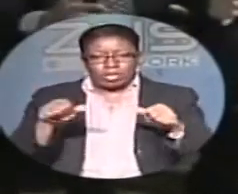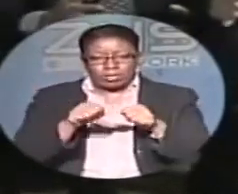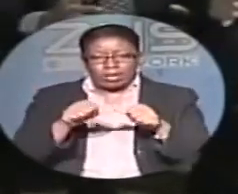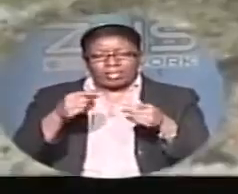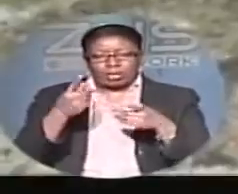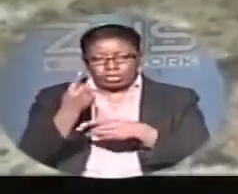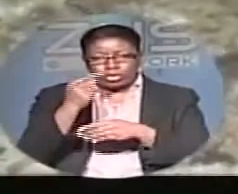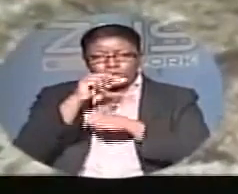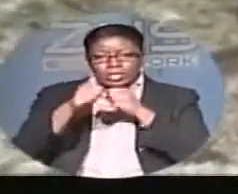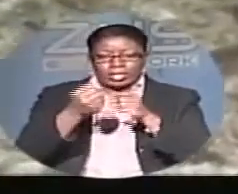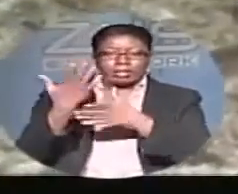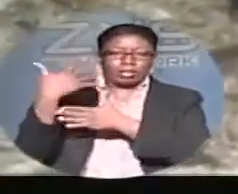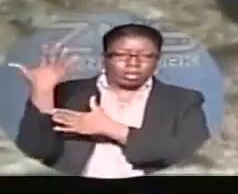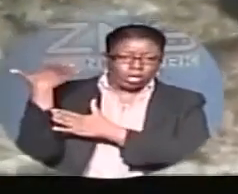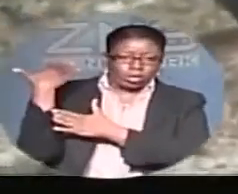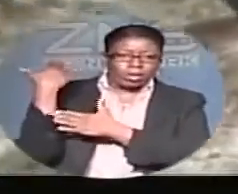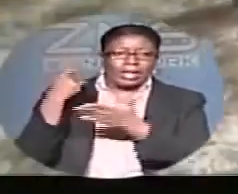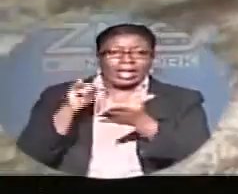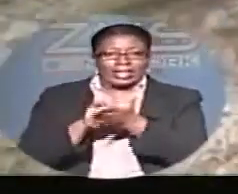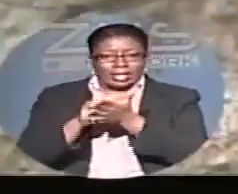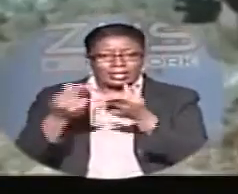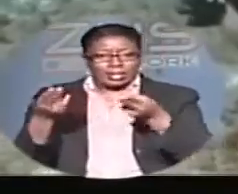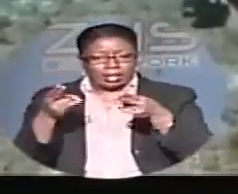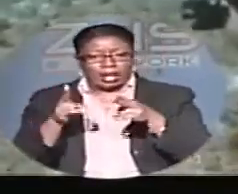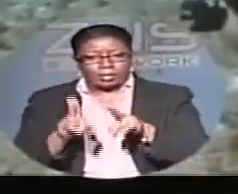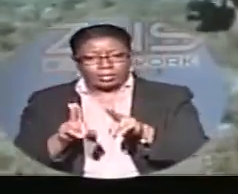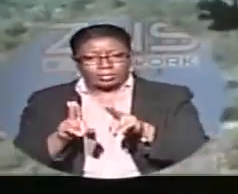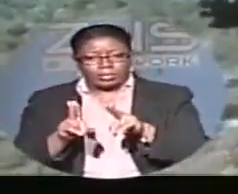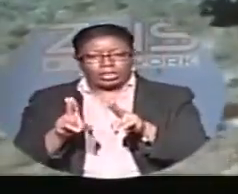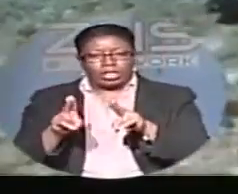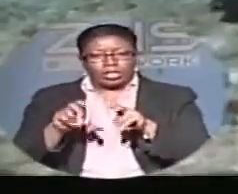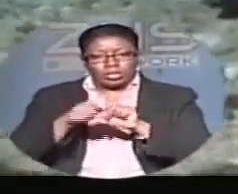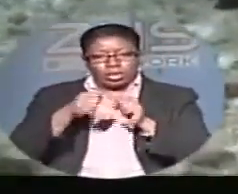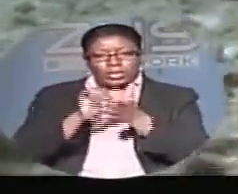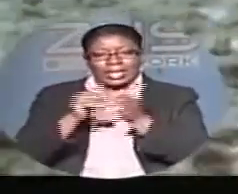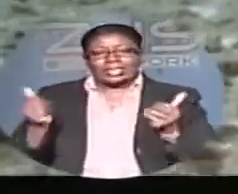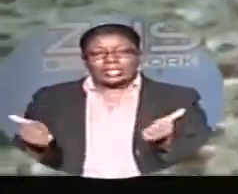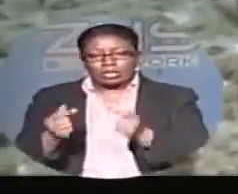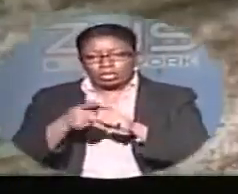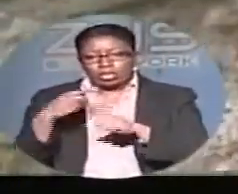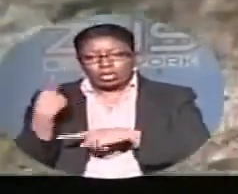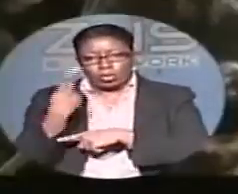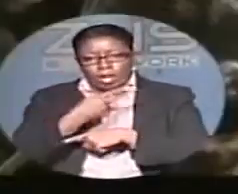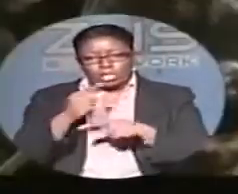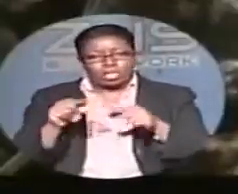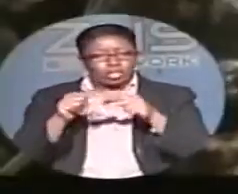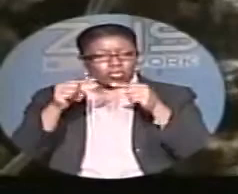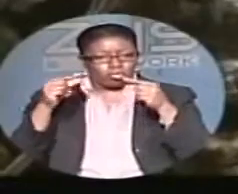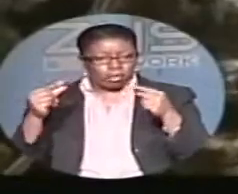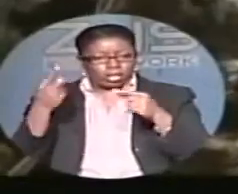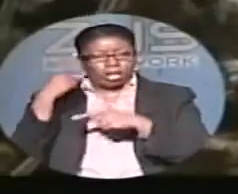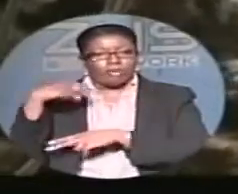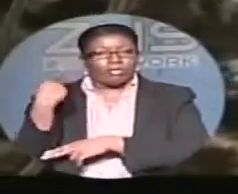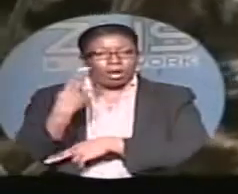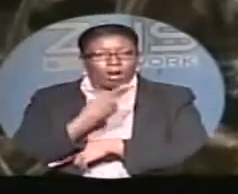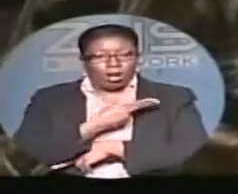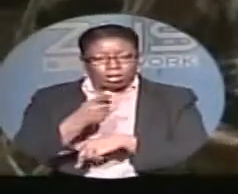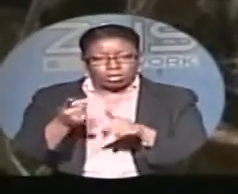they have. That's happened. So that is so encouraging to us, and it's great for us to